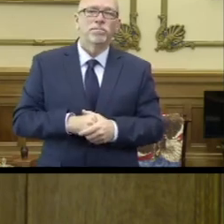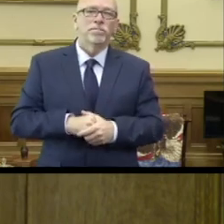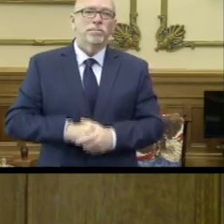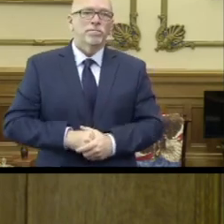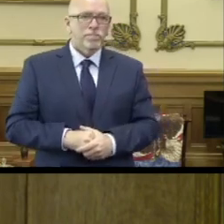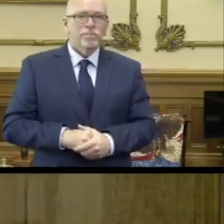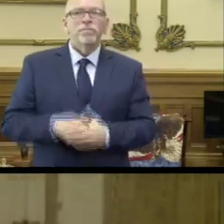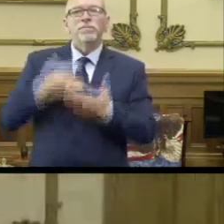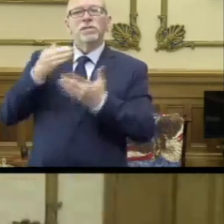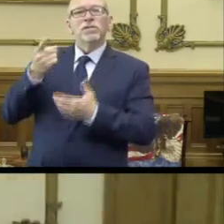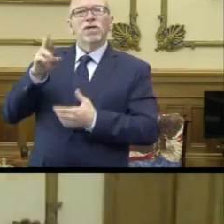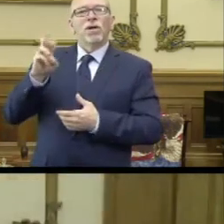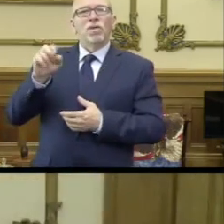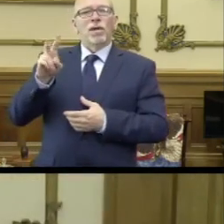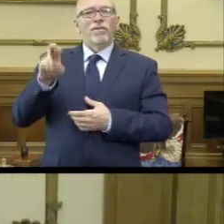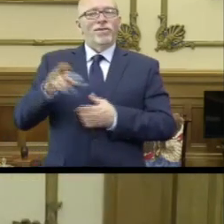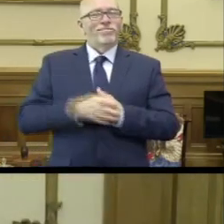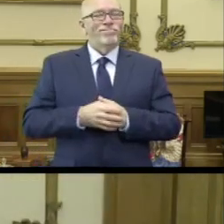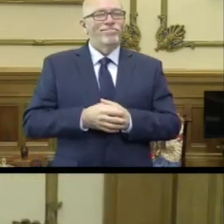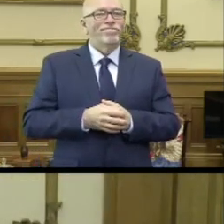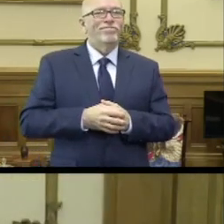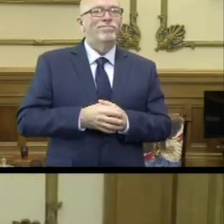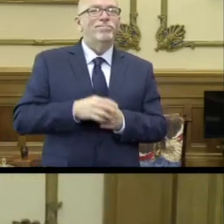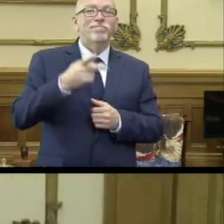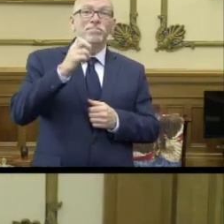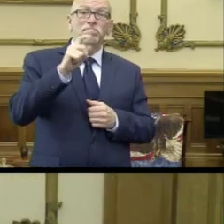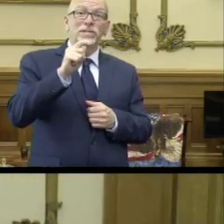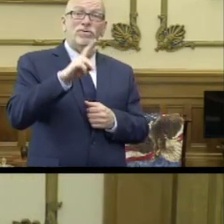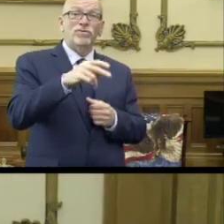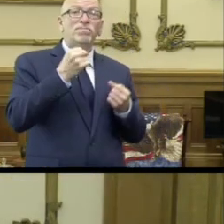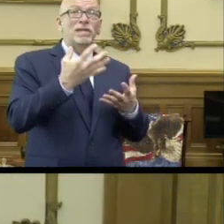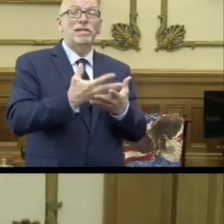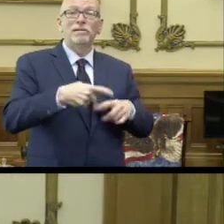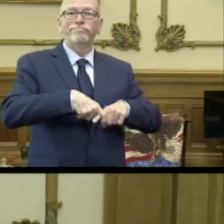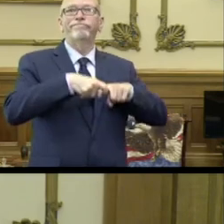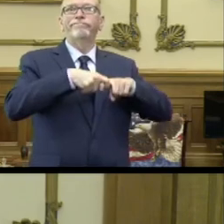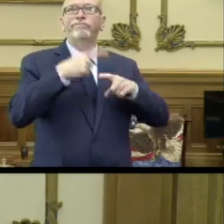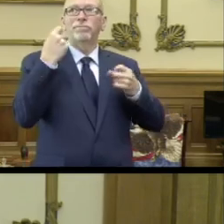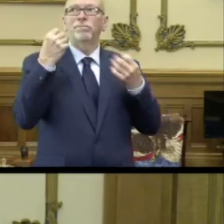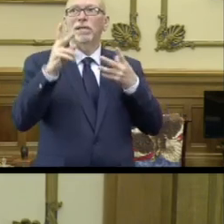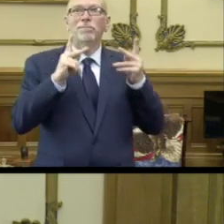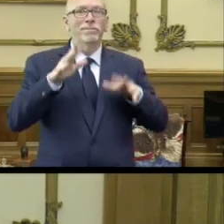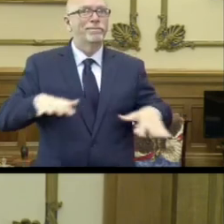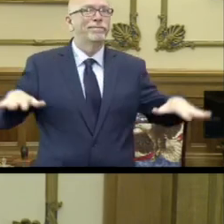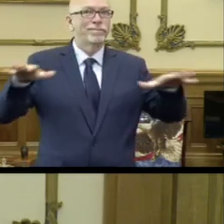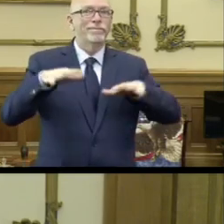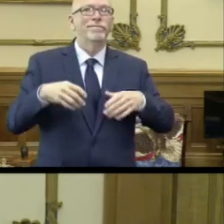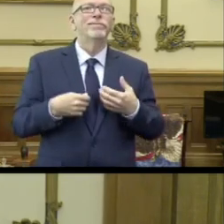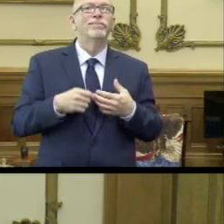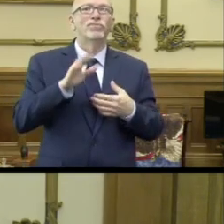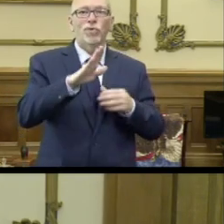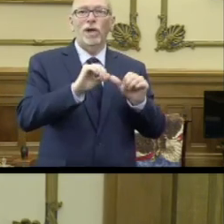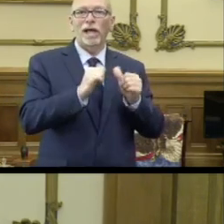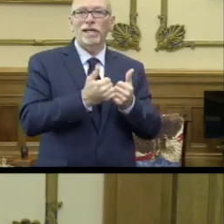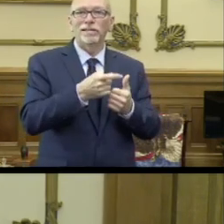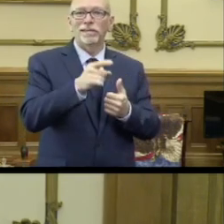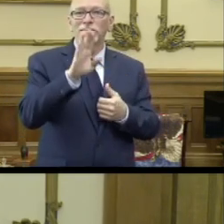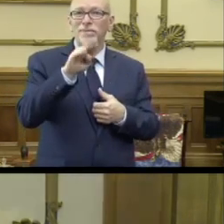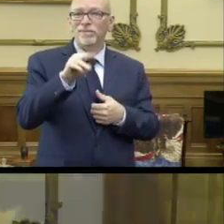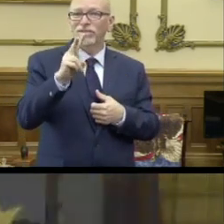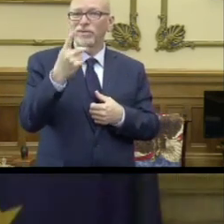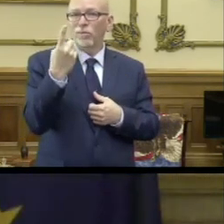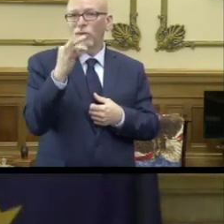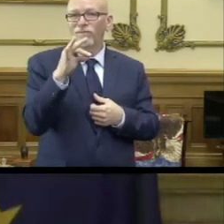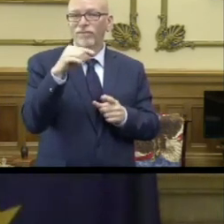Thank you, Dr. Weaver. Peter, a lot of things were put on hold for a lot of Hoosiers. Your agency, the Bureau of Motor Vehicles,